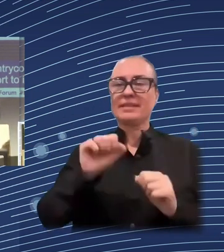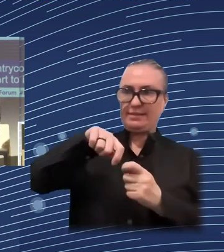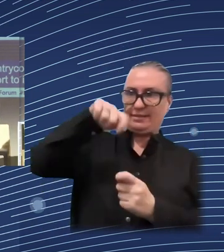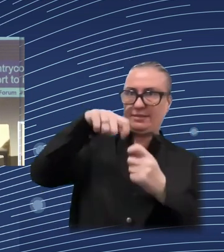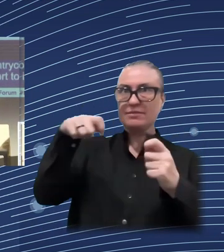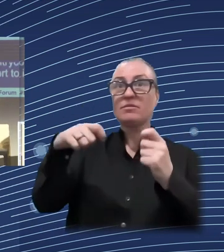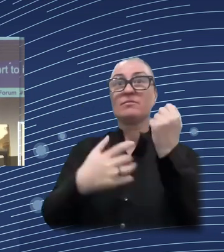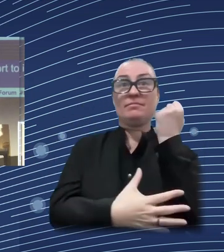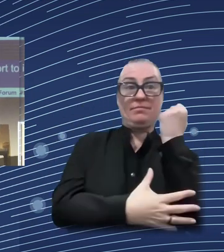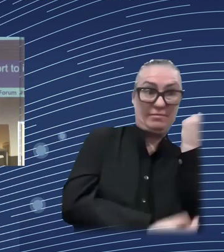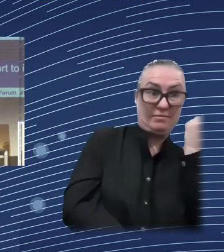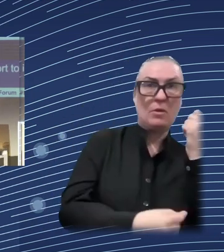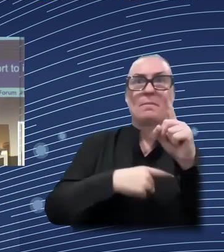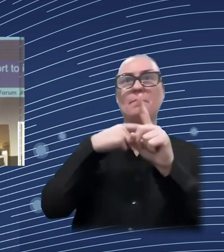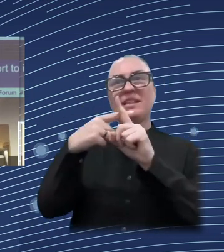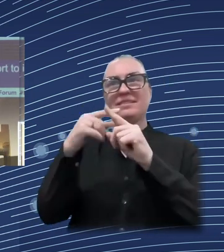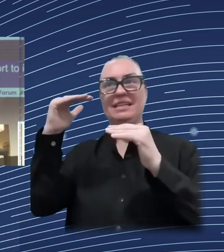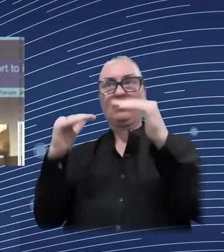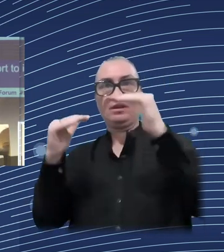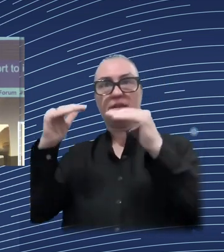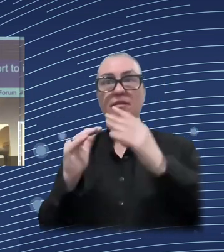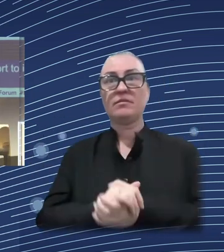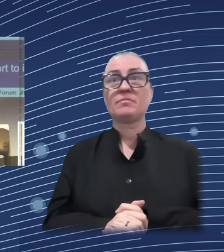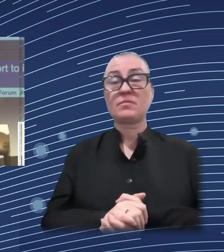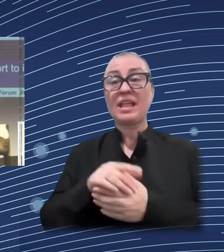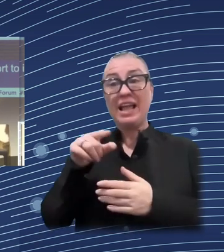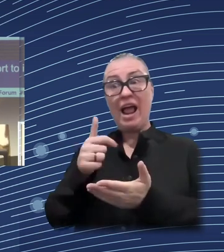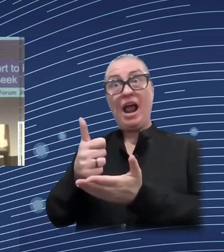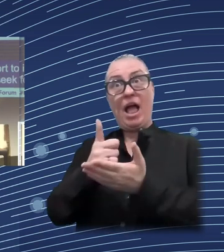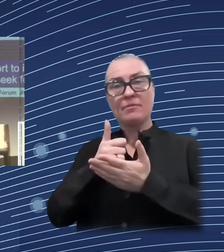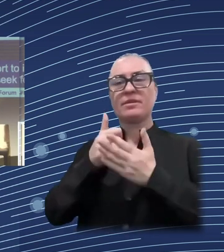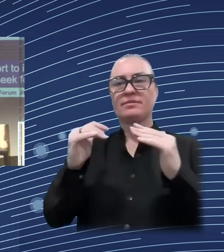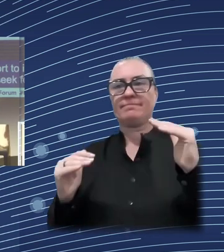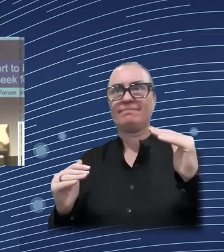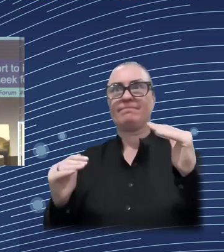uses administrative data for all the member states, which is very relevant.